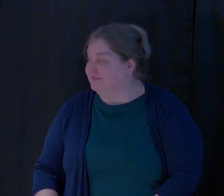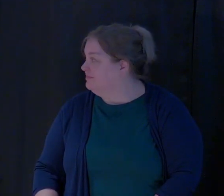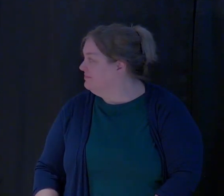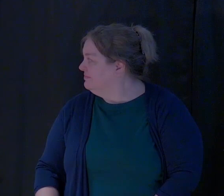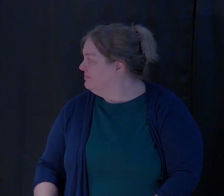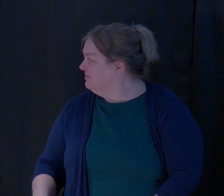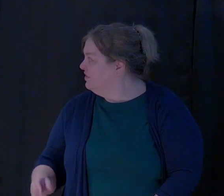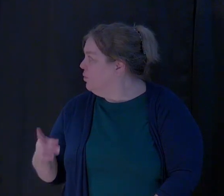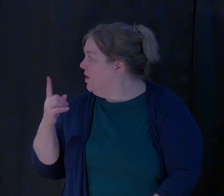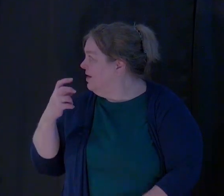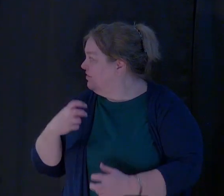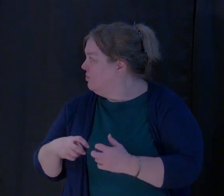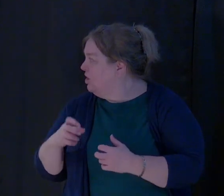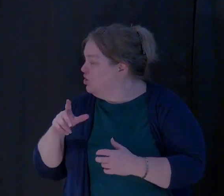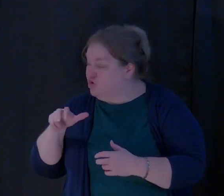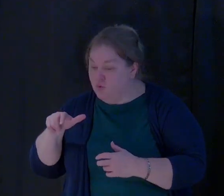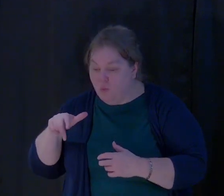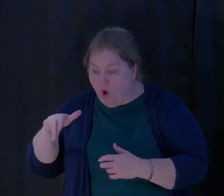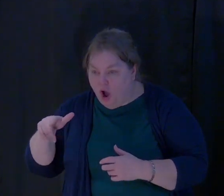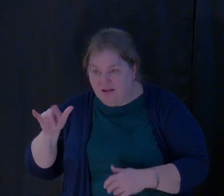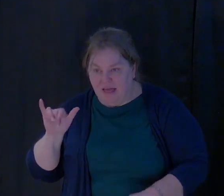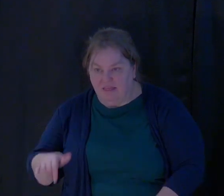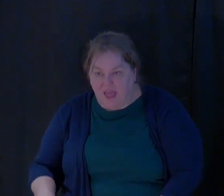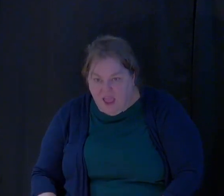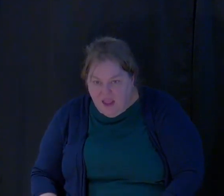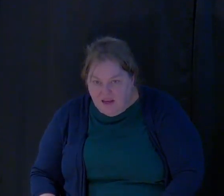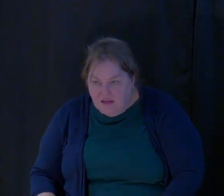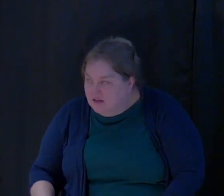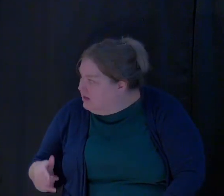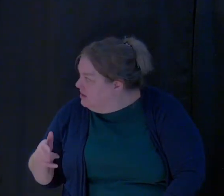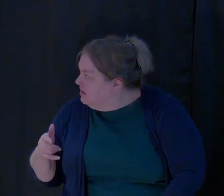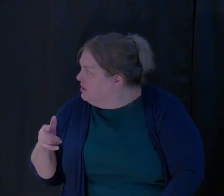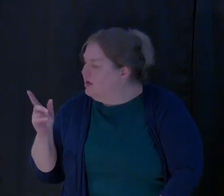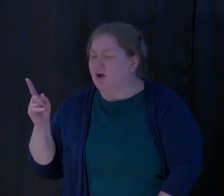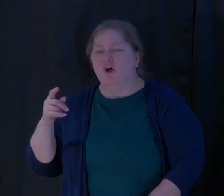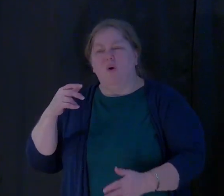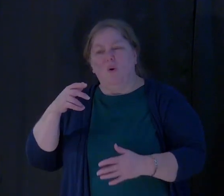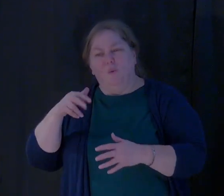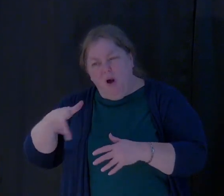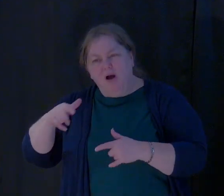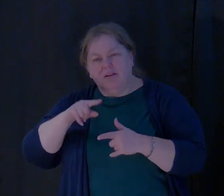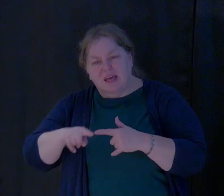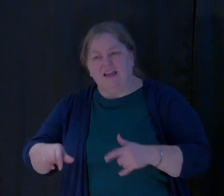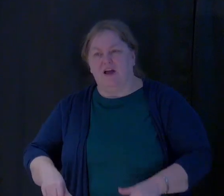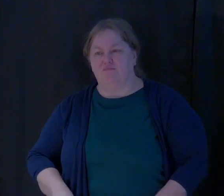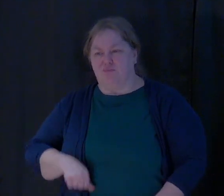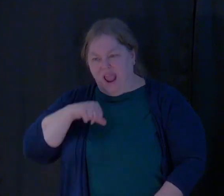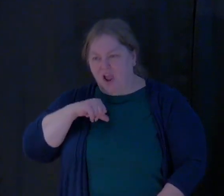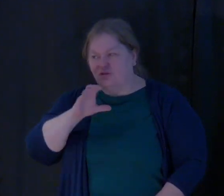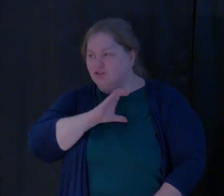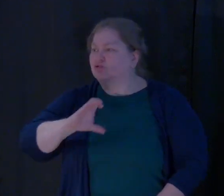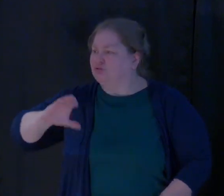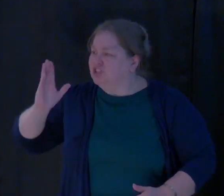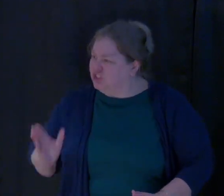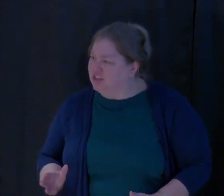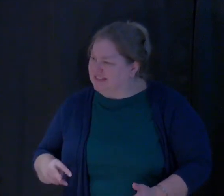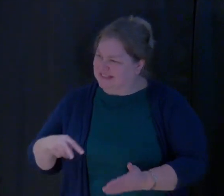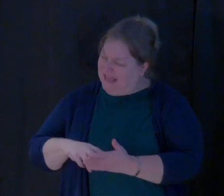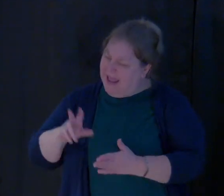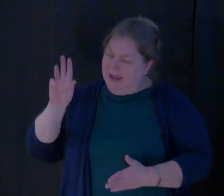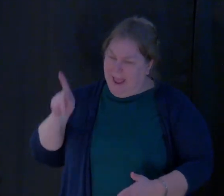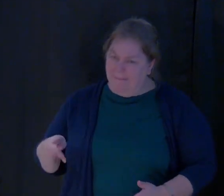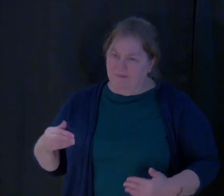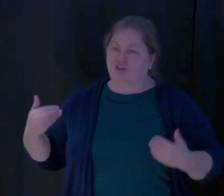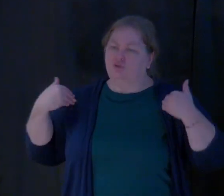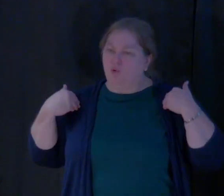He said one of the problems is you walk like this. He said walk like a proud Christian. Stand up straight. Put your shoulders